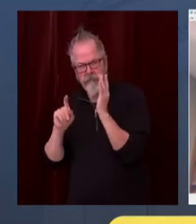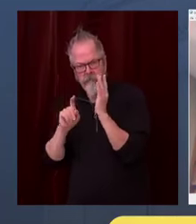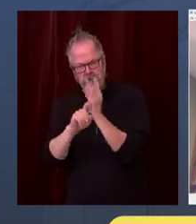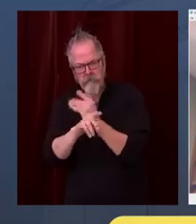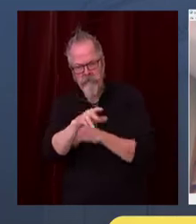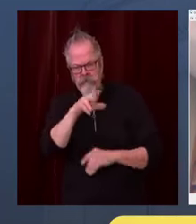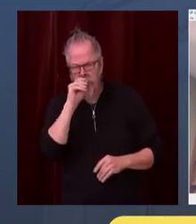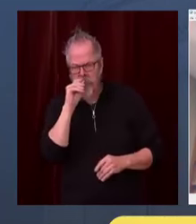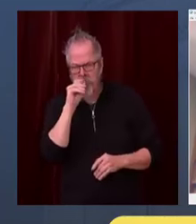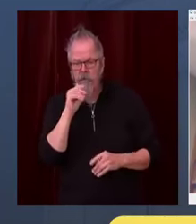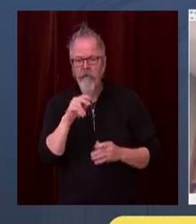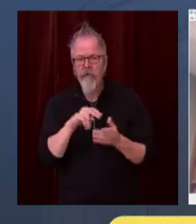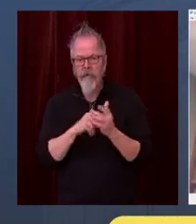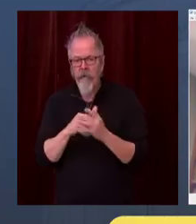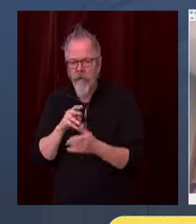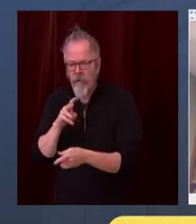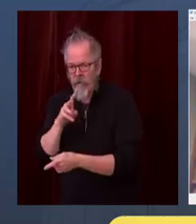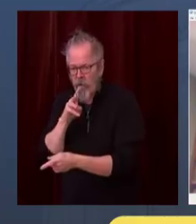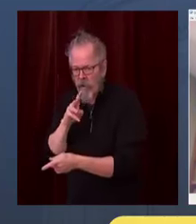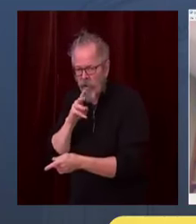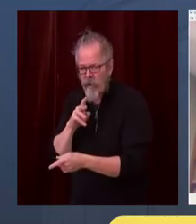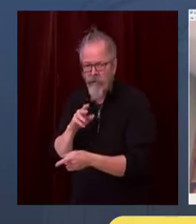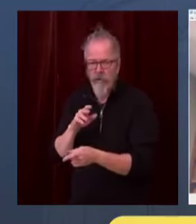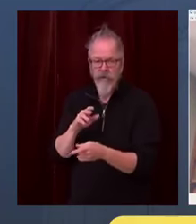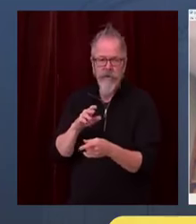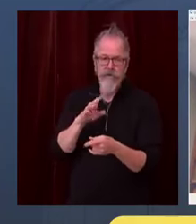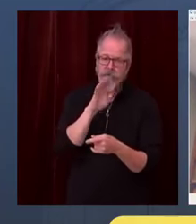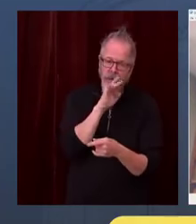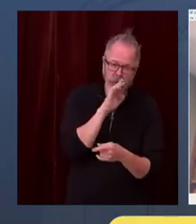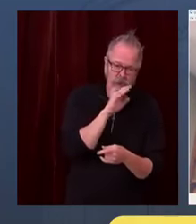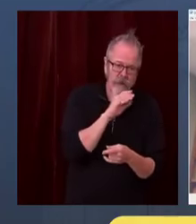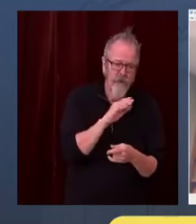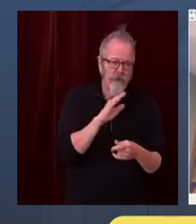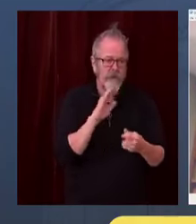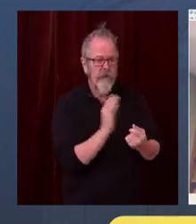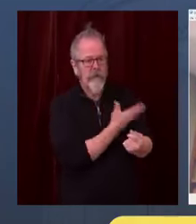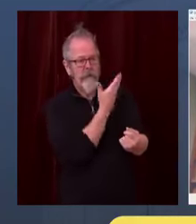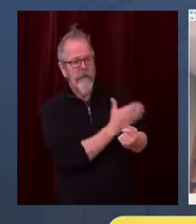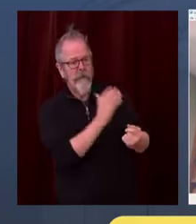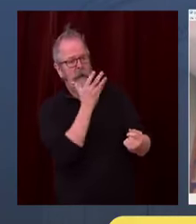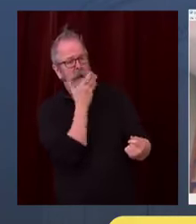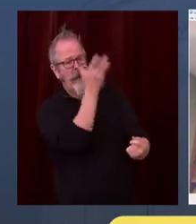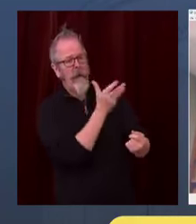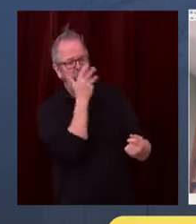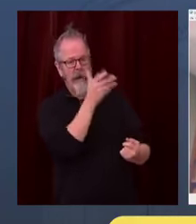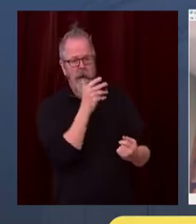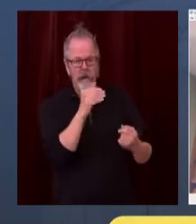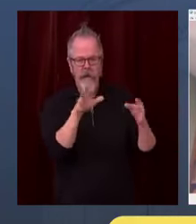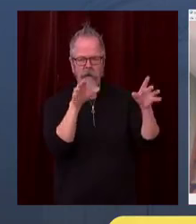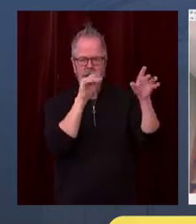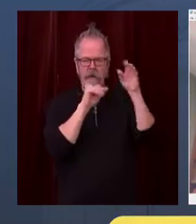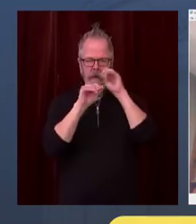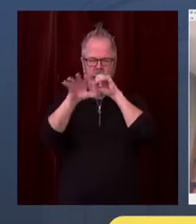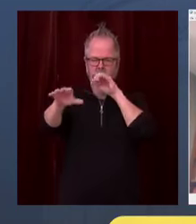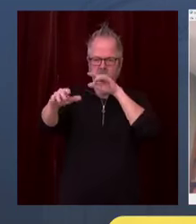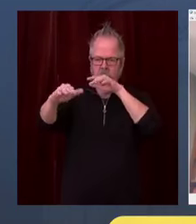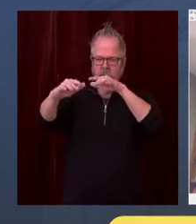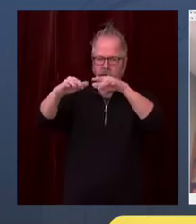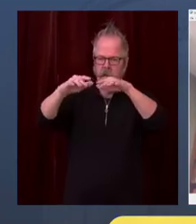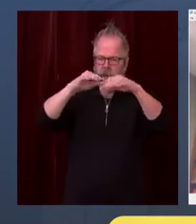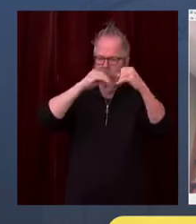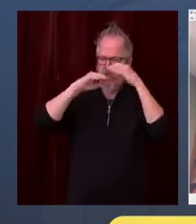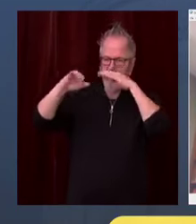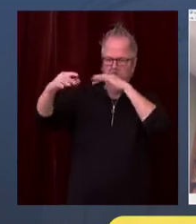airborne particles can remain suspended in the air and travel distances beyond six feet during choir practice, in